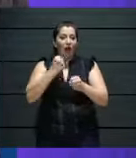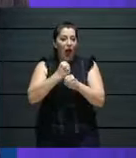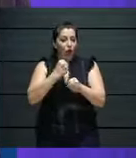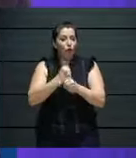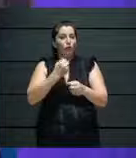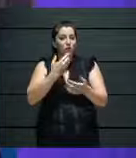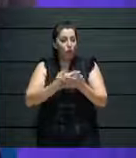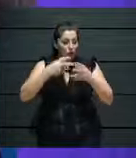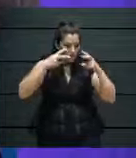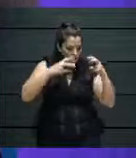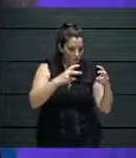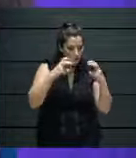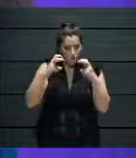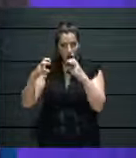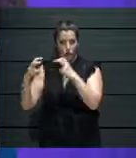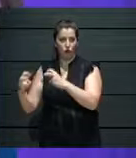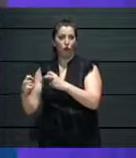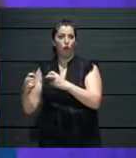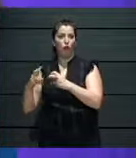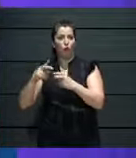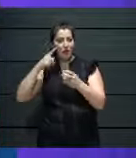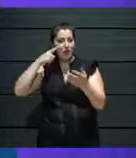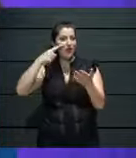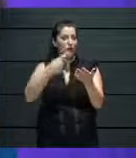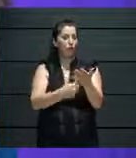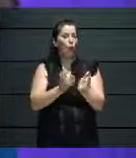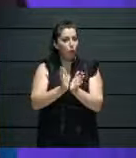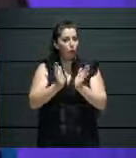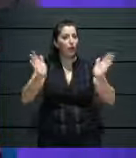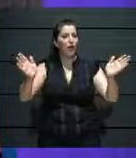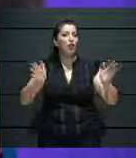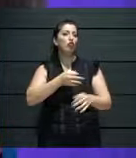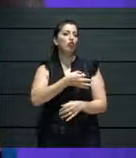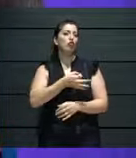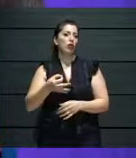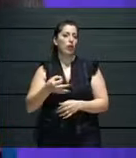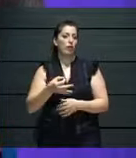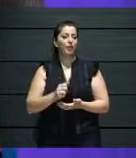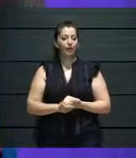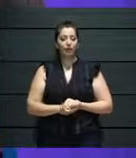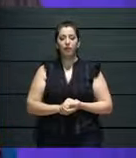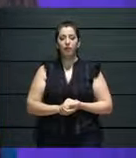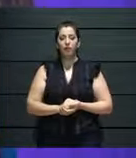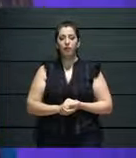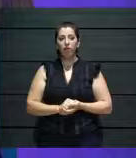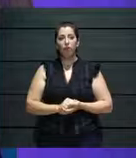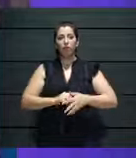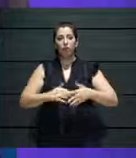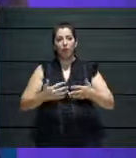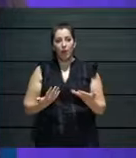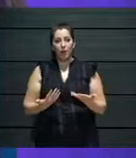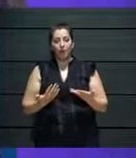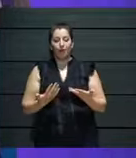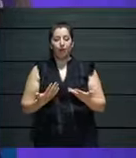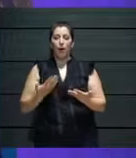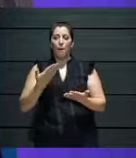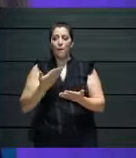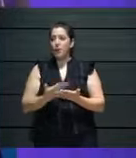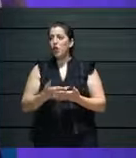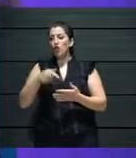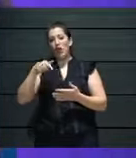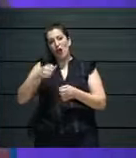we make our digital work sustainable as well. So, I don't know if you